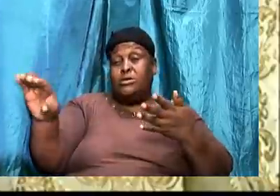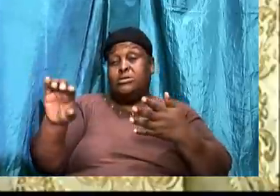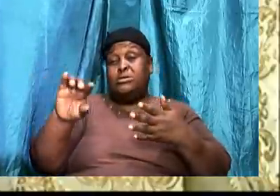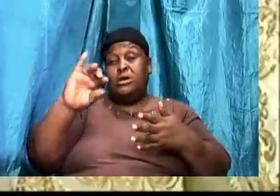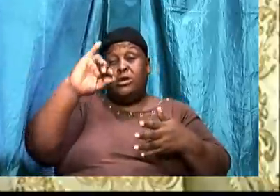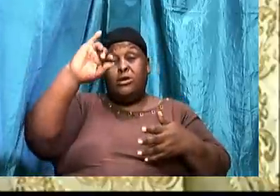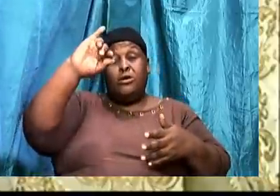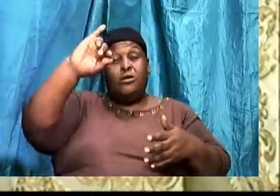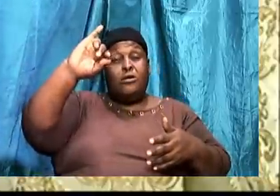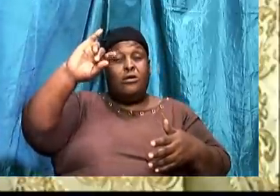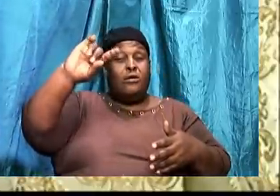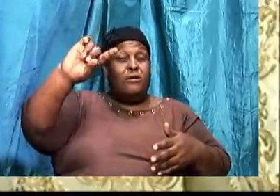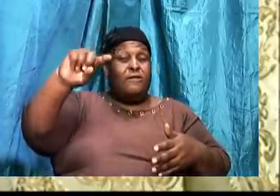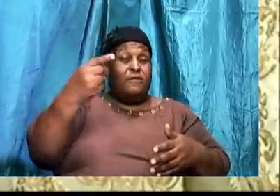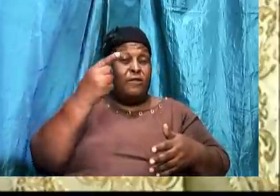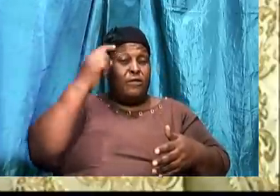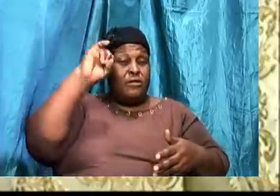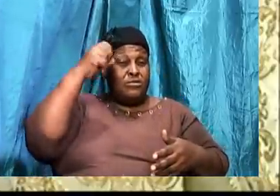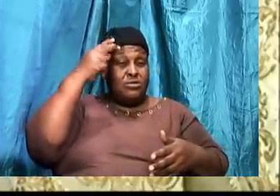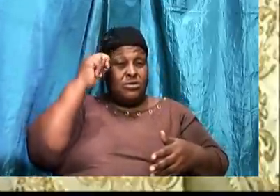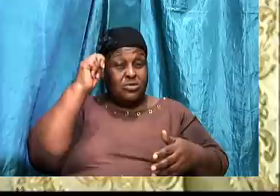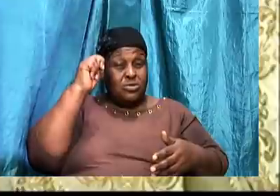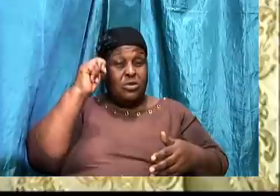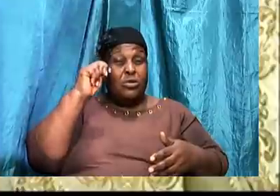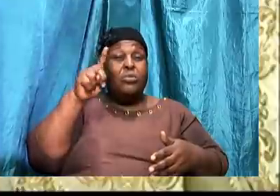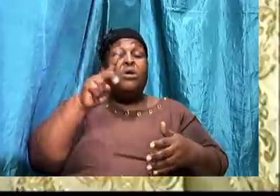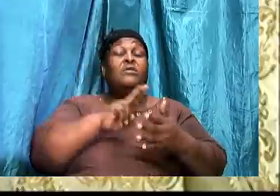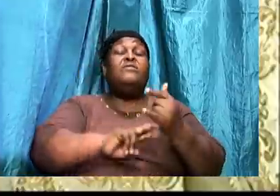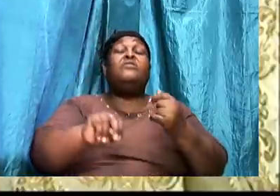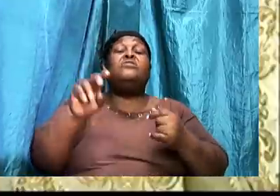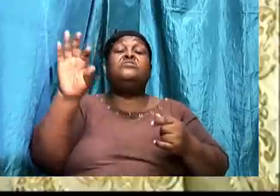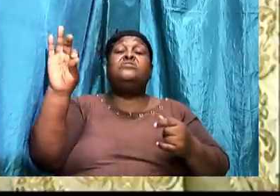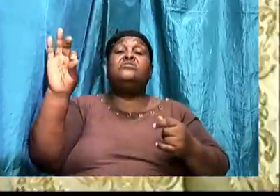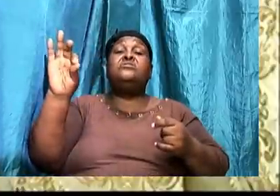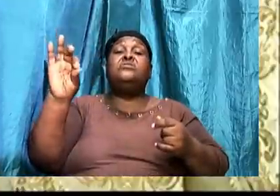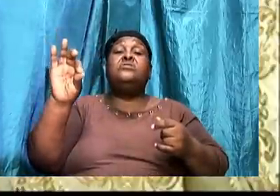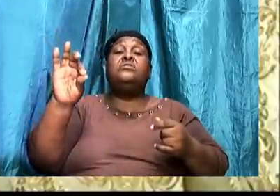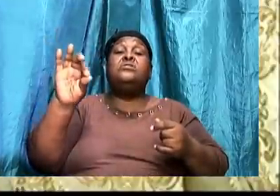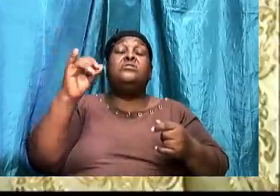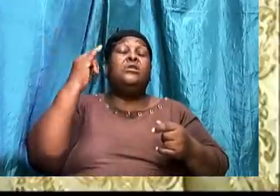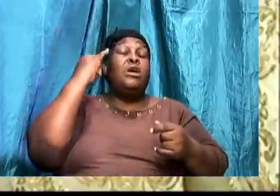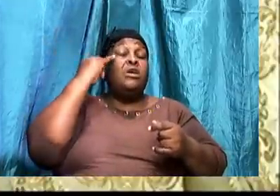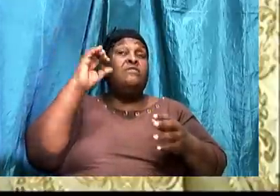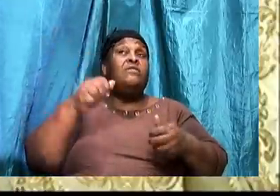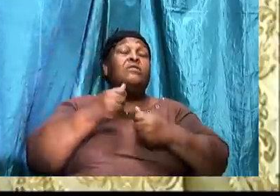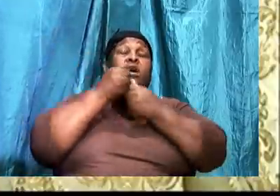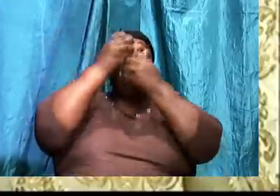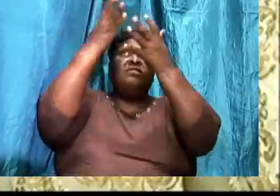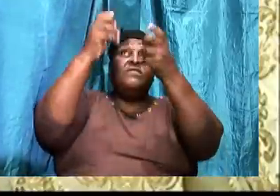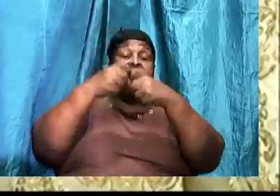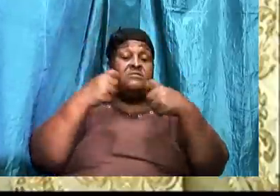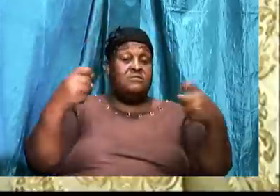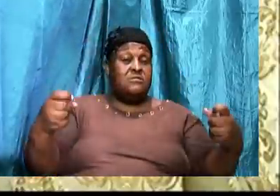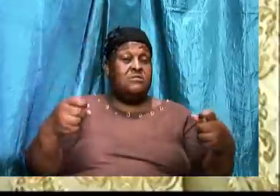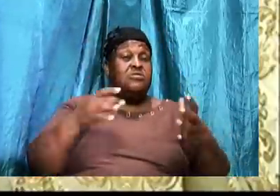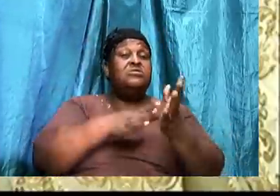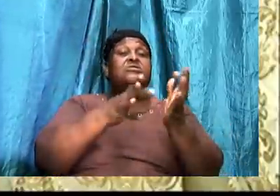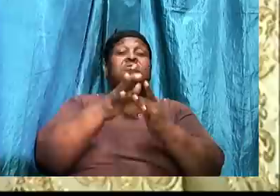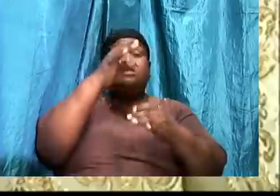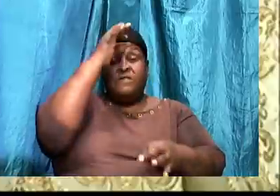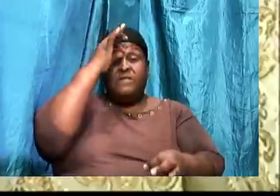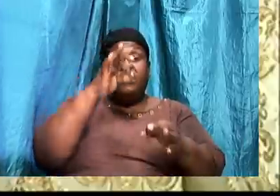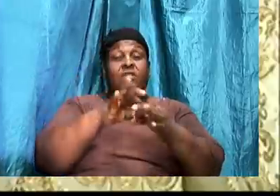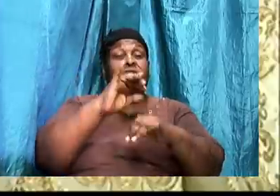verses 9. If we confess our sins, he is faithful and just to forgive us and to cleanse us from